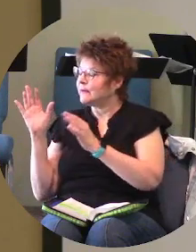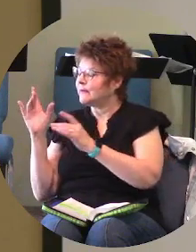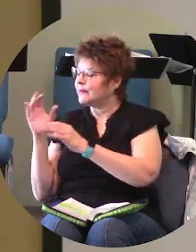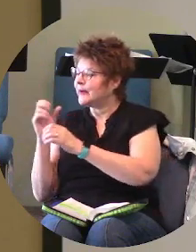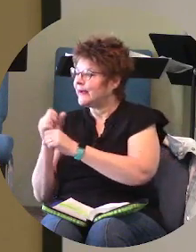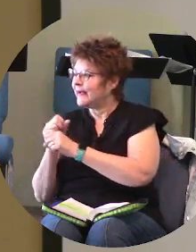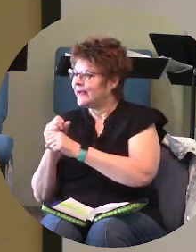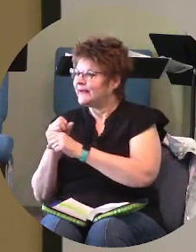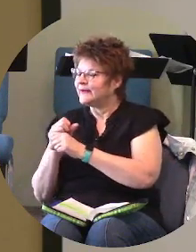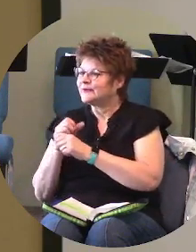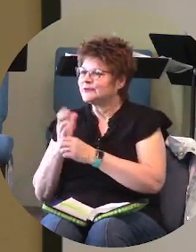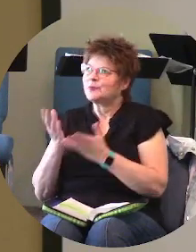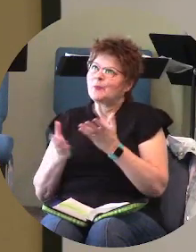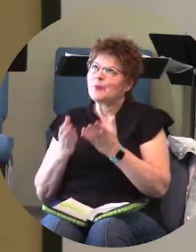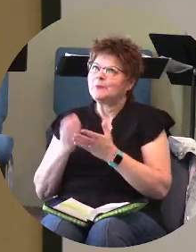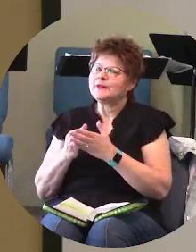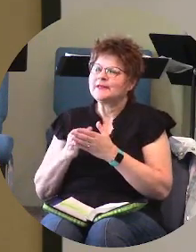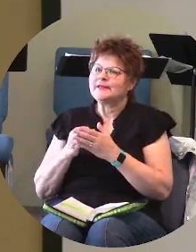cheeseburgers